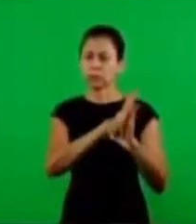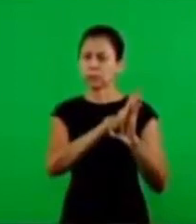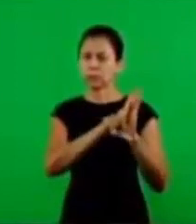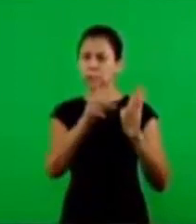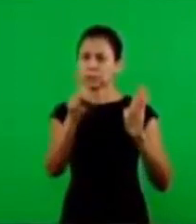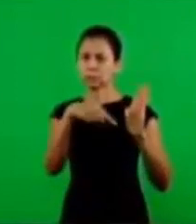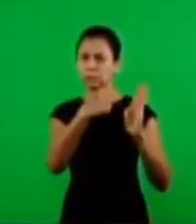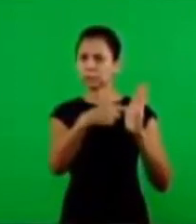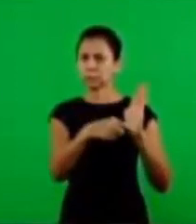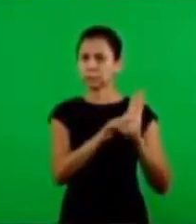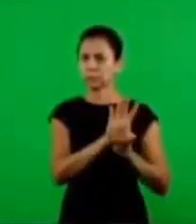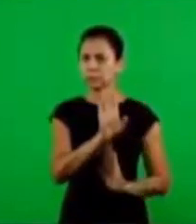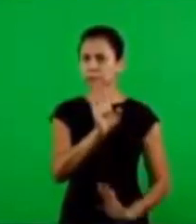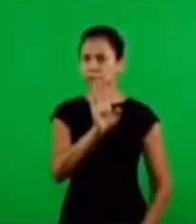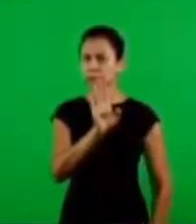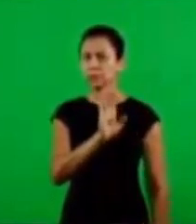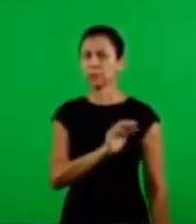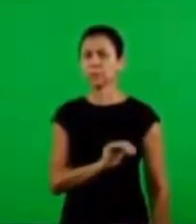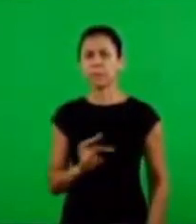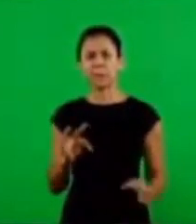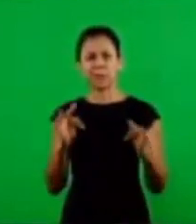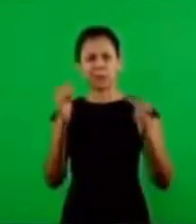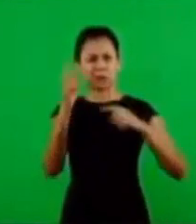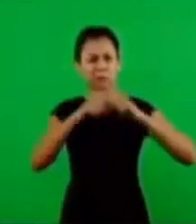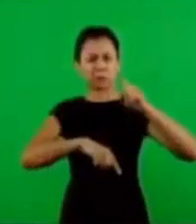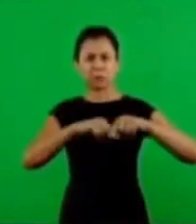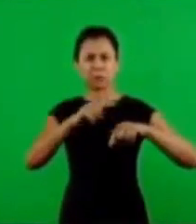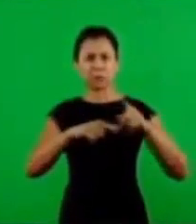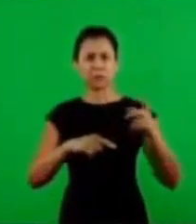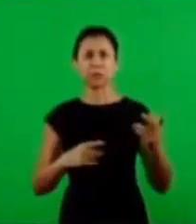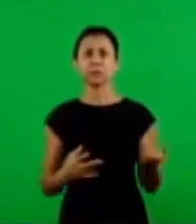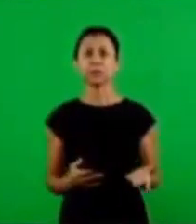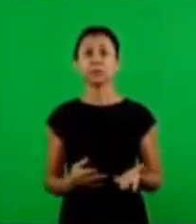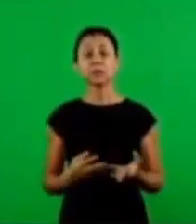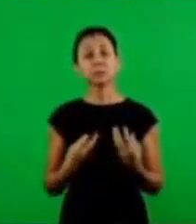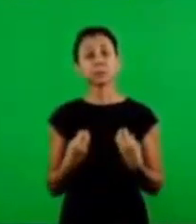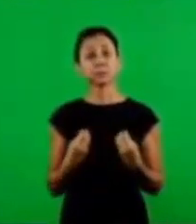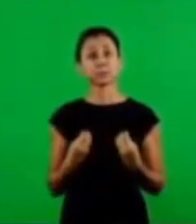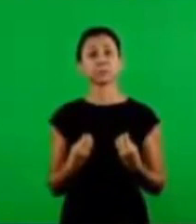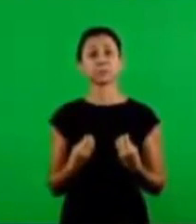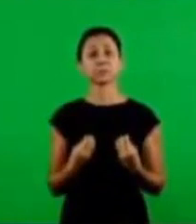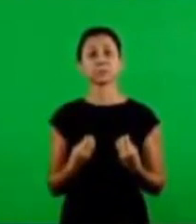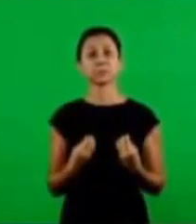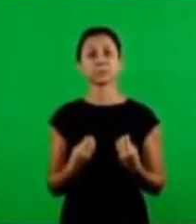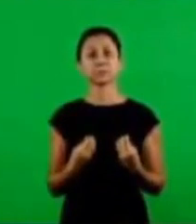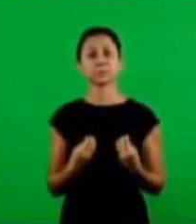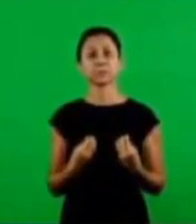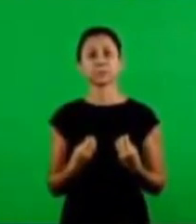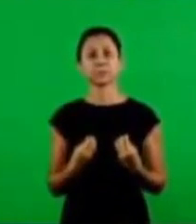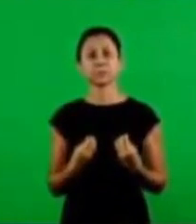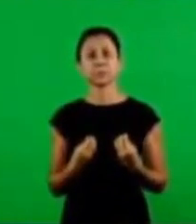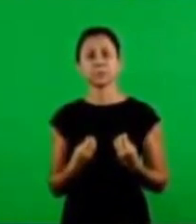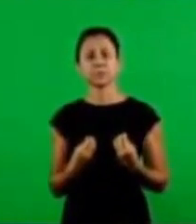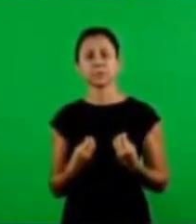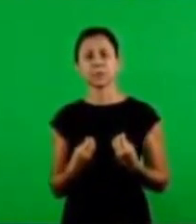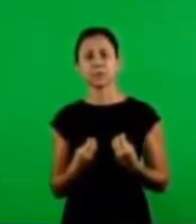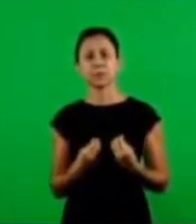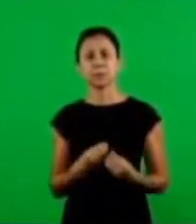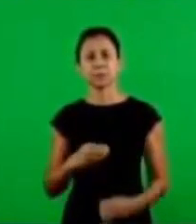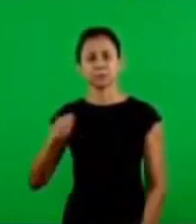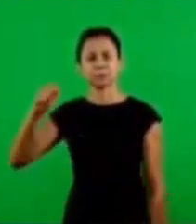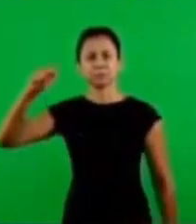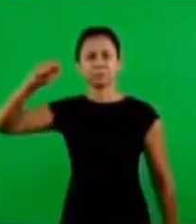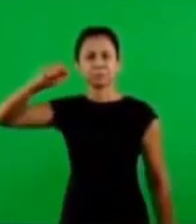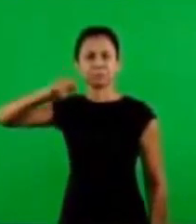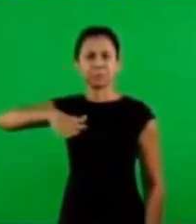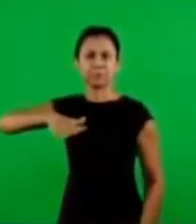under the law. You know, all this thing